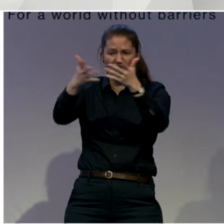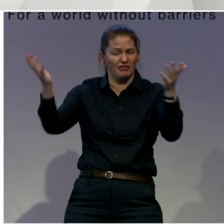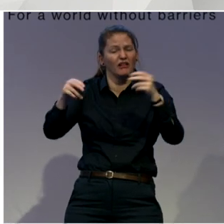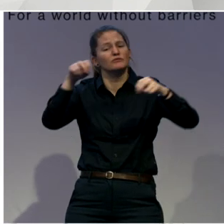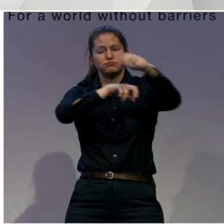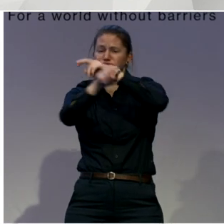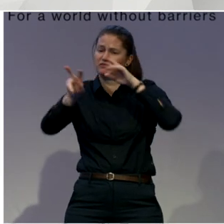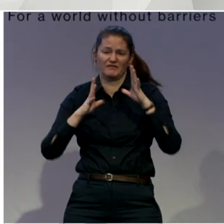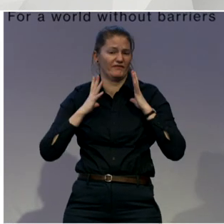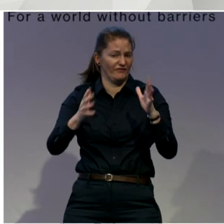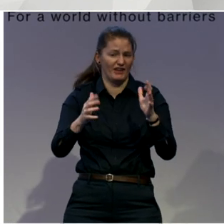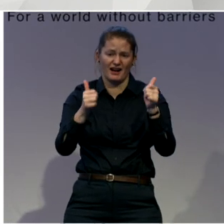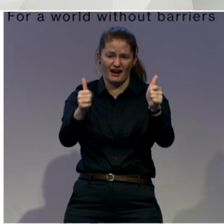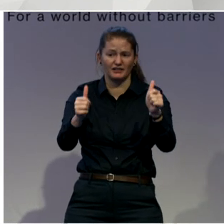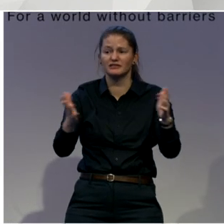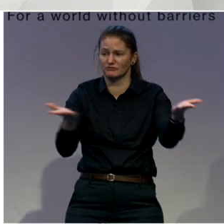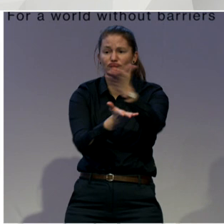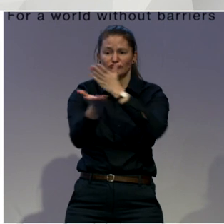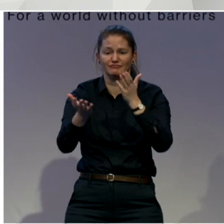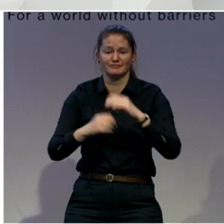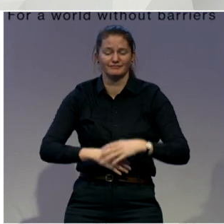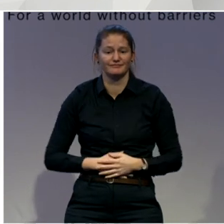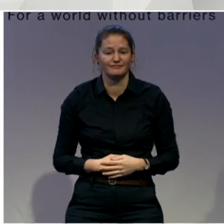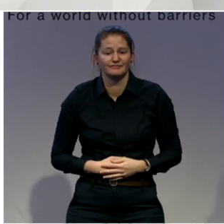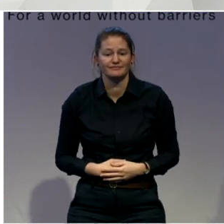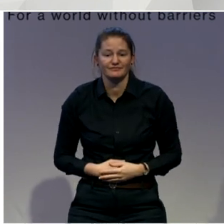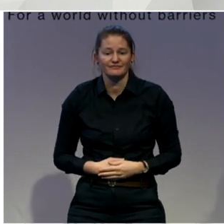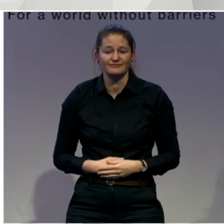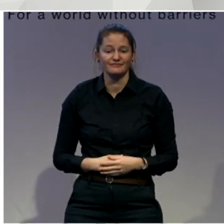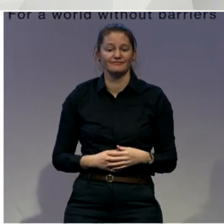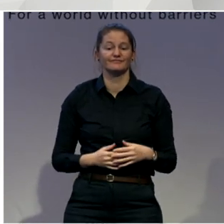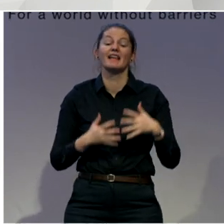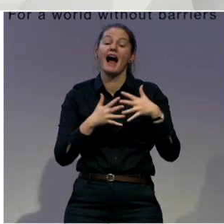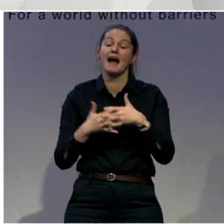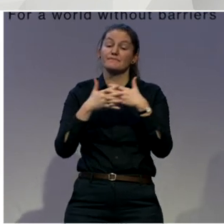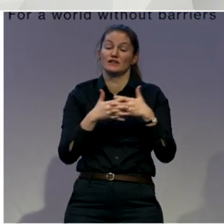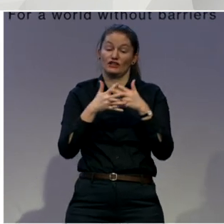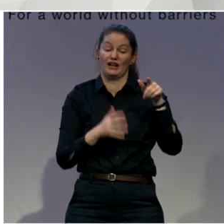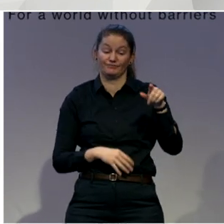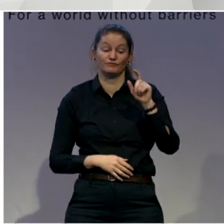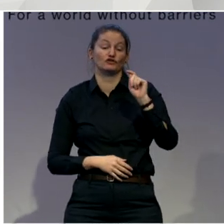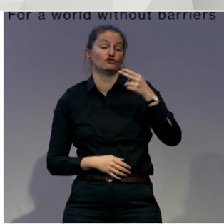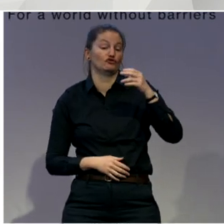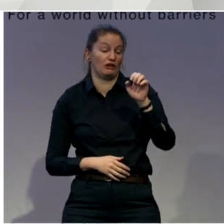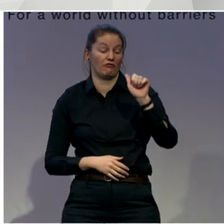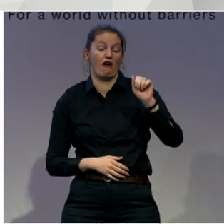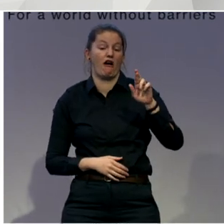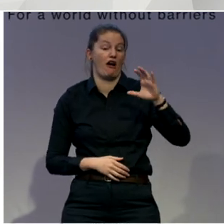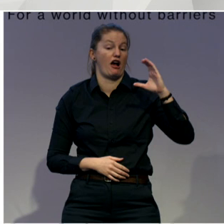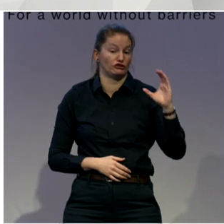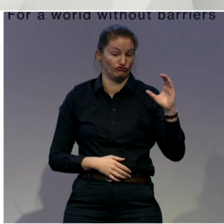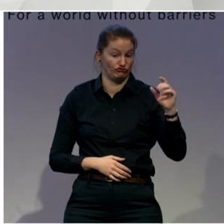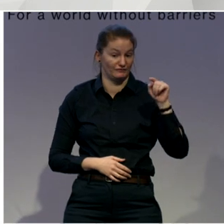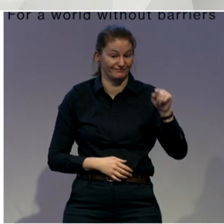The Arc of the United States is the largest and oldest disability rights organization that advocates for people with